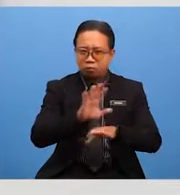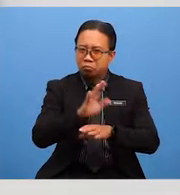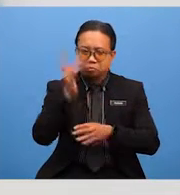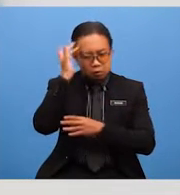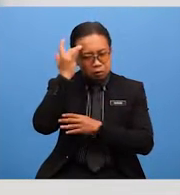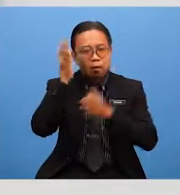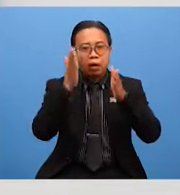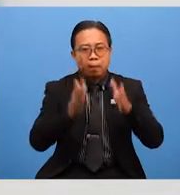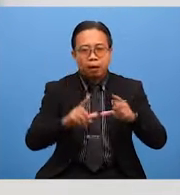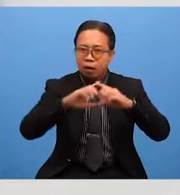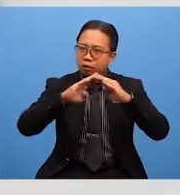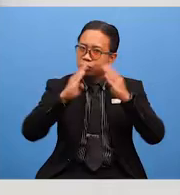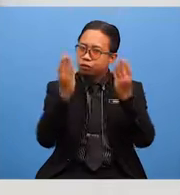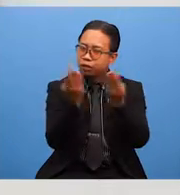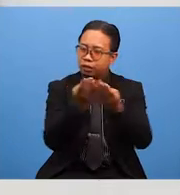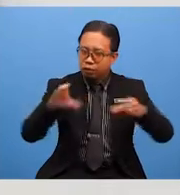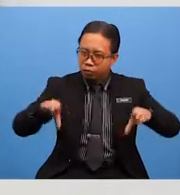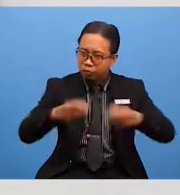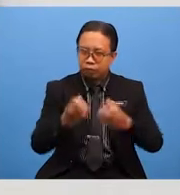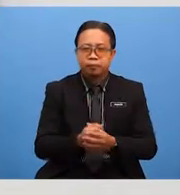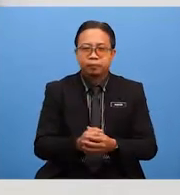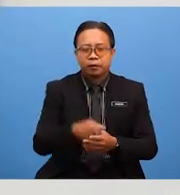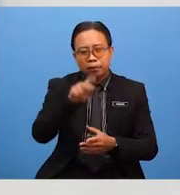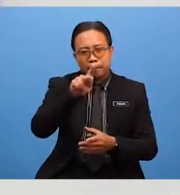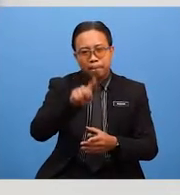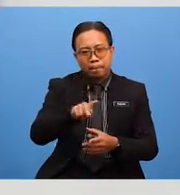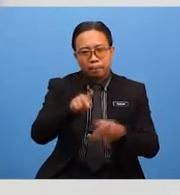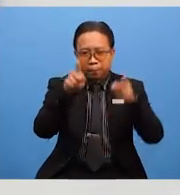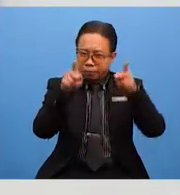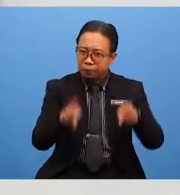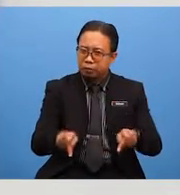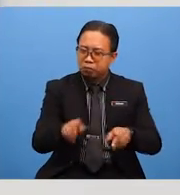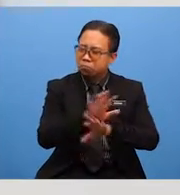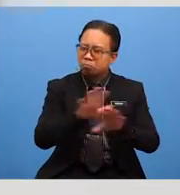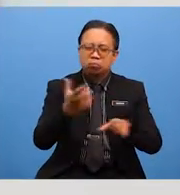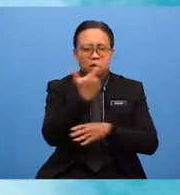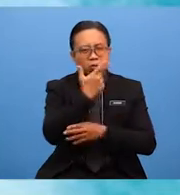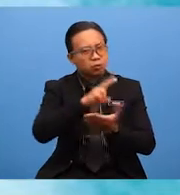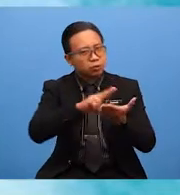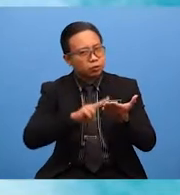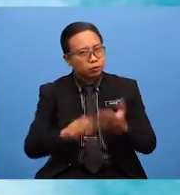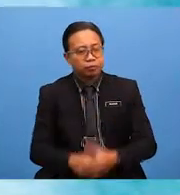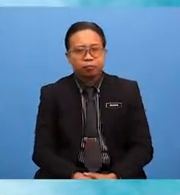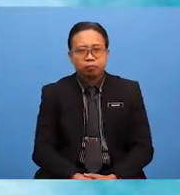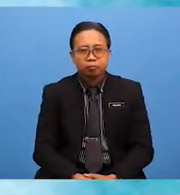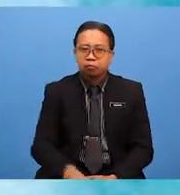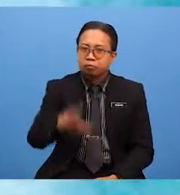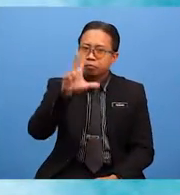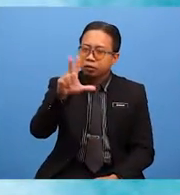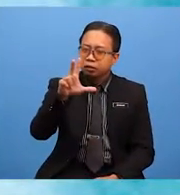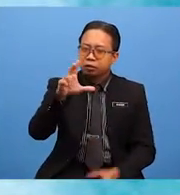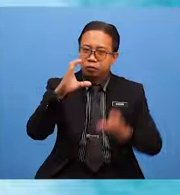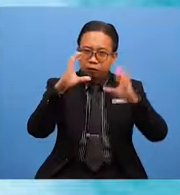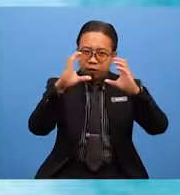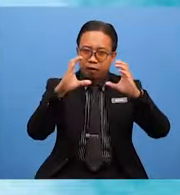the society has done. People will lose interest to read it too. The third paragraph is